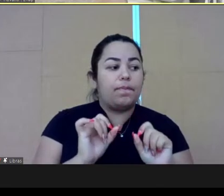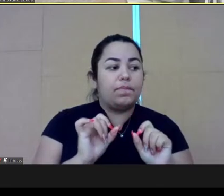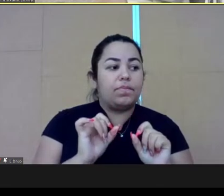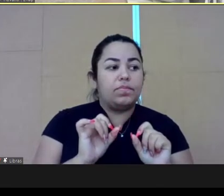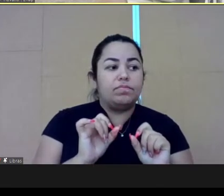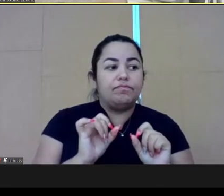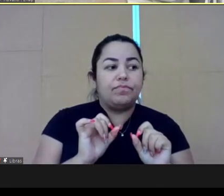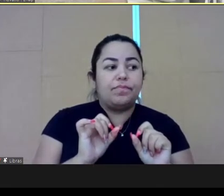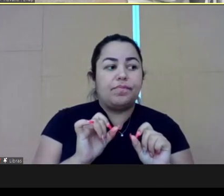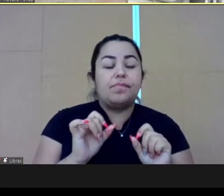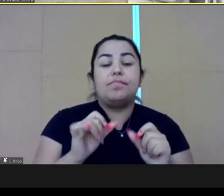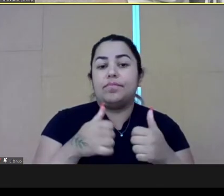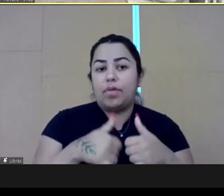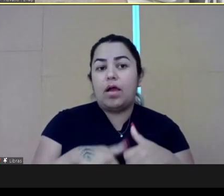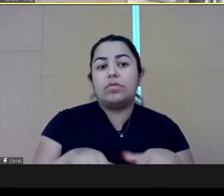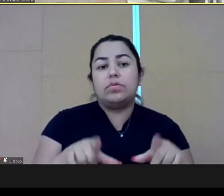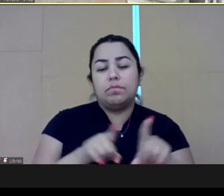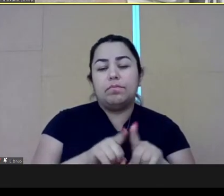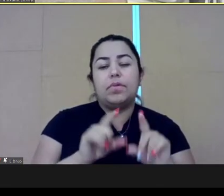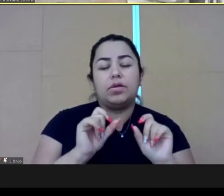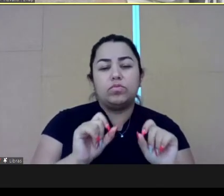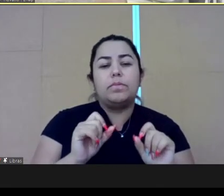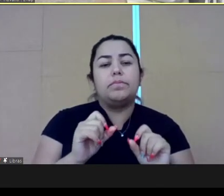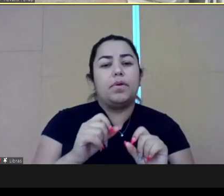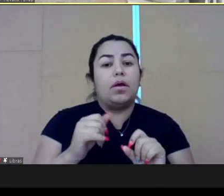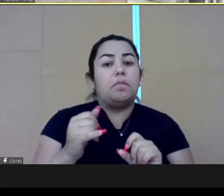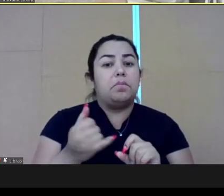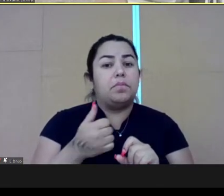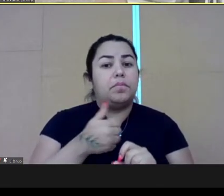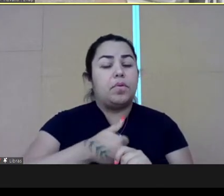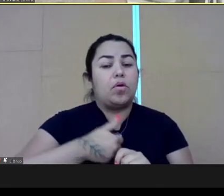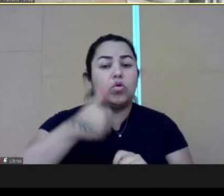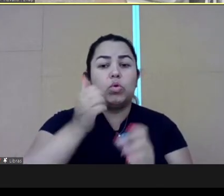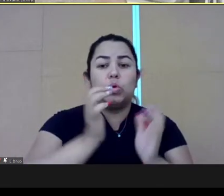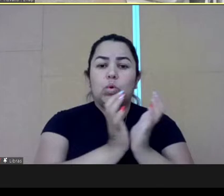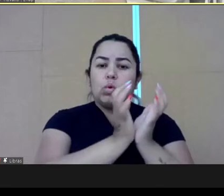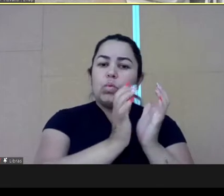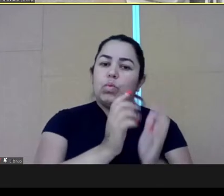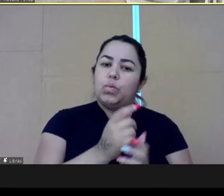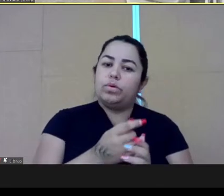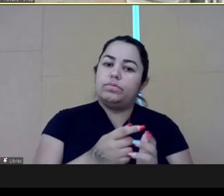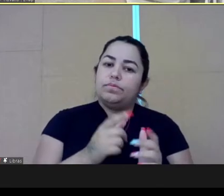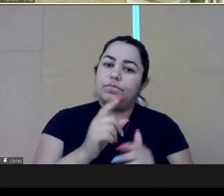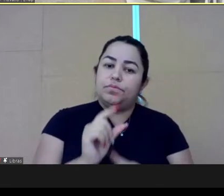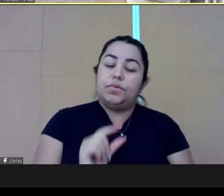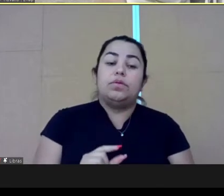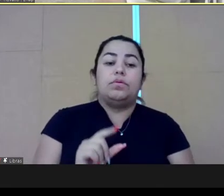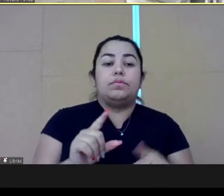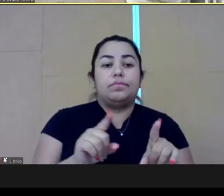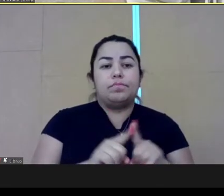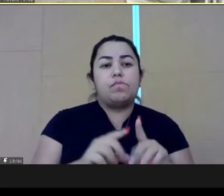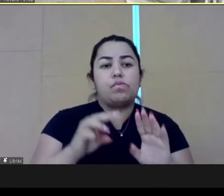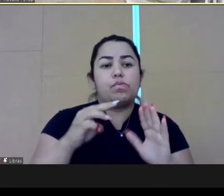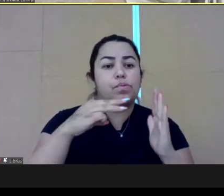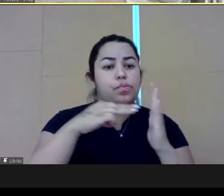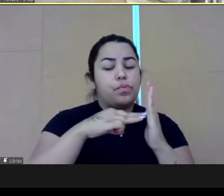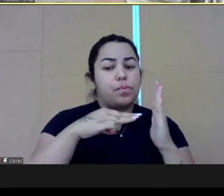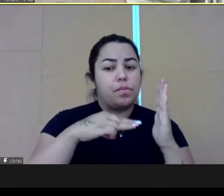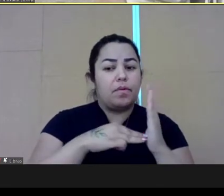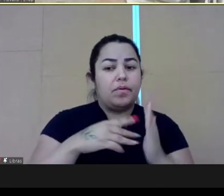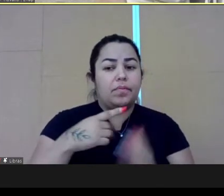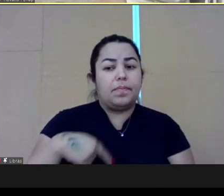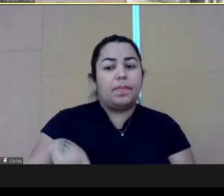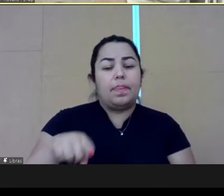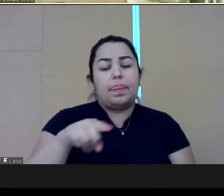we try to potentialize and also in smaller groups, we have